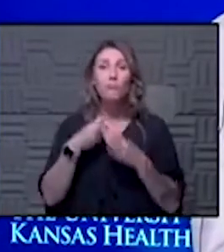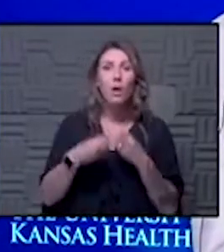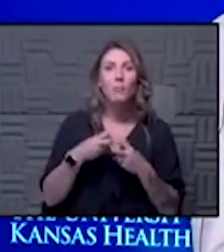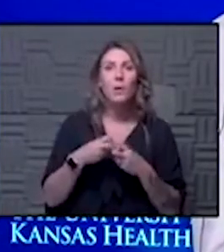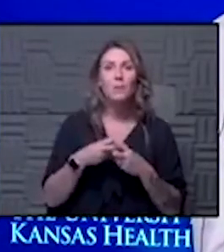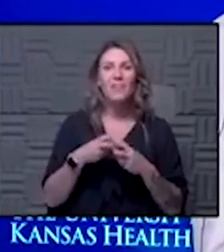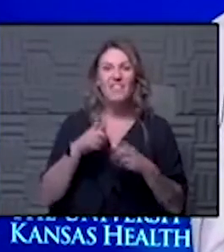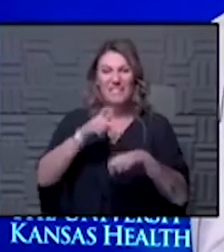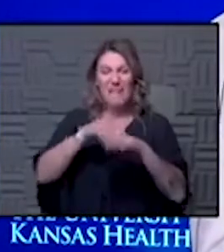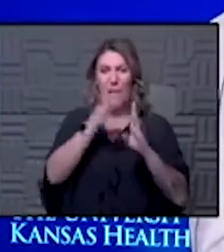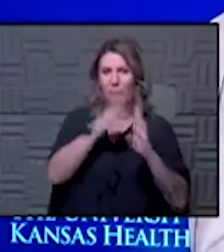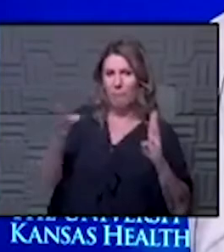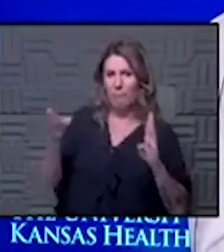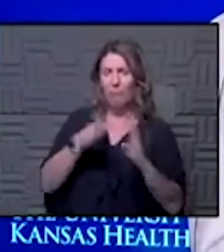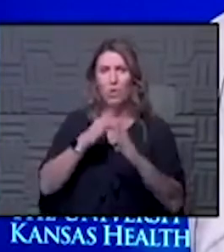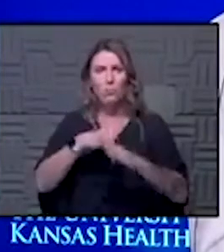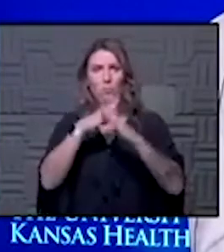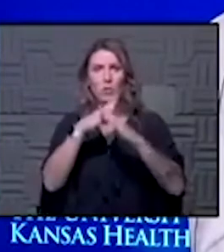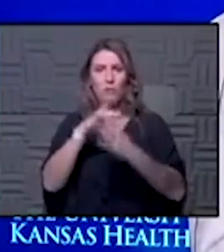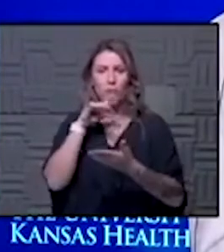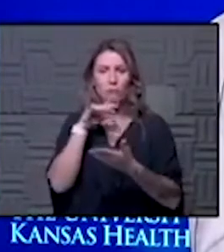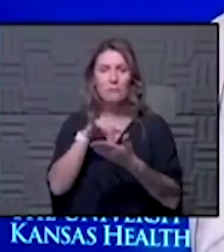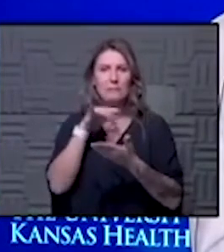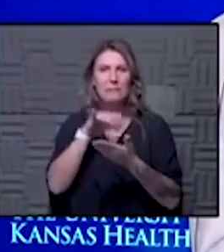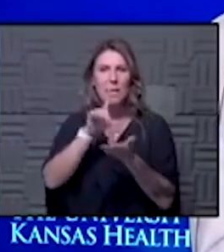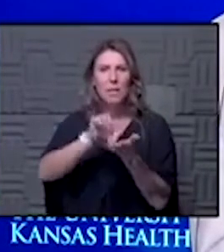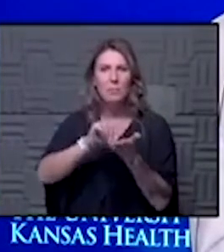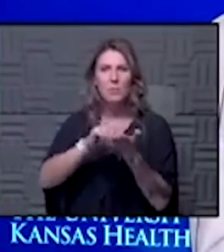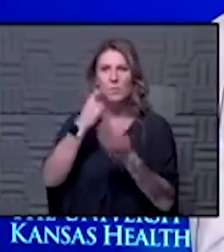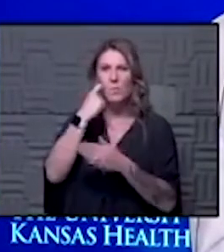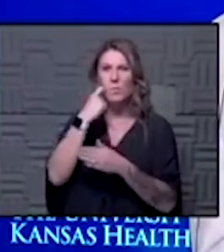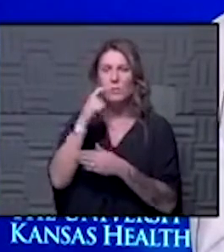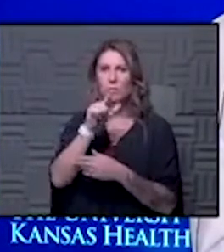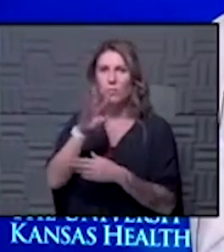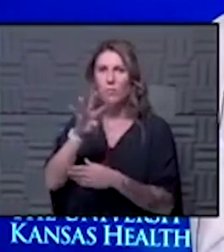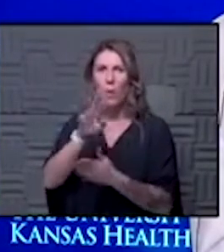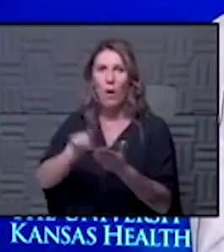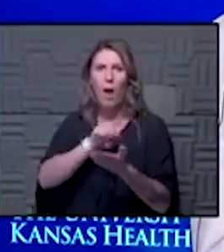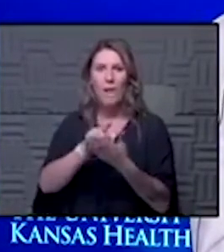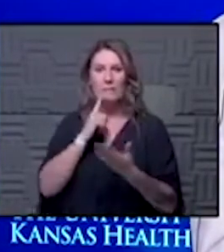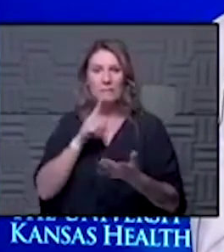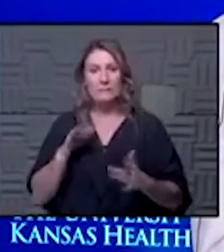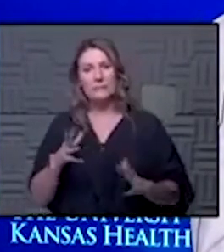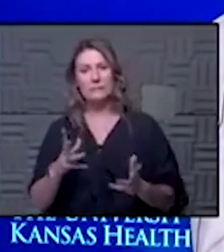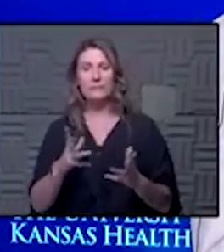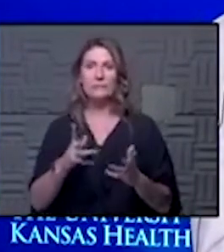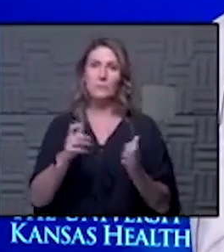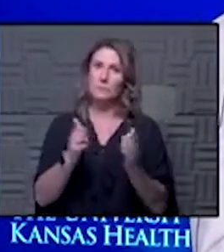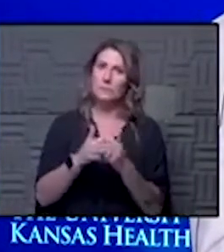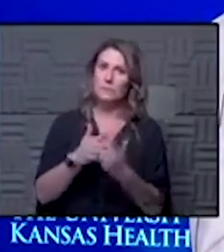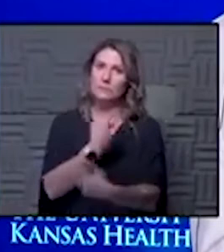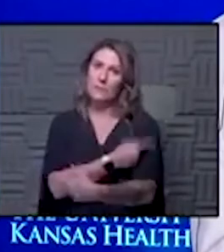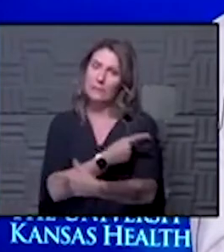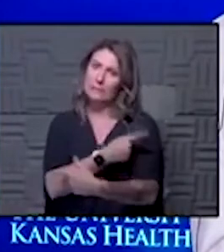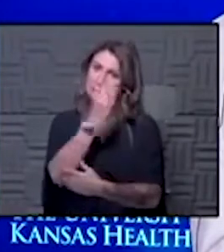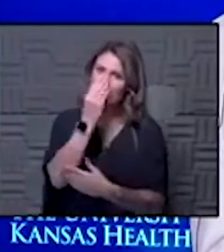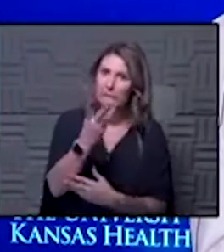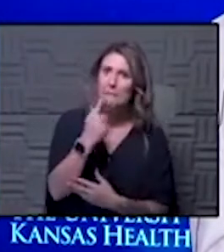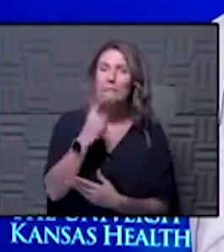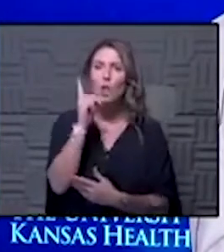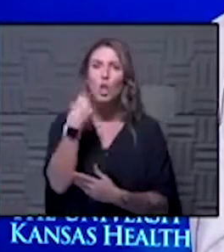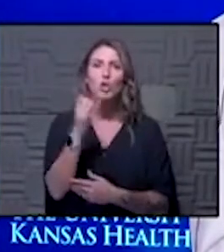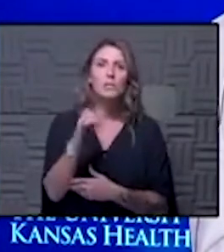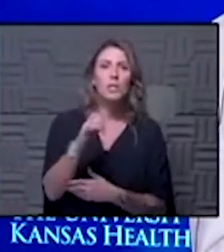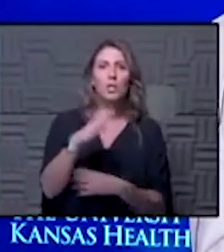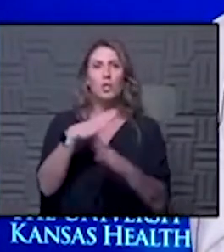length of time you're protected there was a study published in nature in the last 24 hours they're saying man we're a little nervous about some of the vaccine data because it looks like your